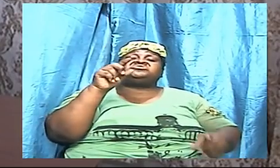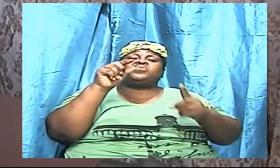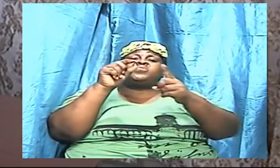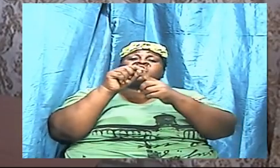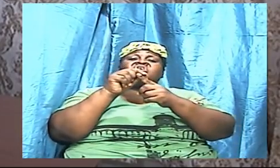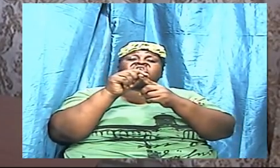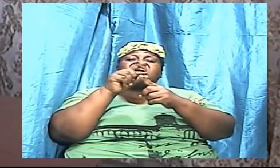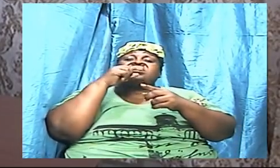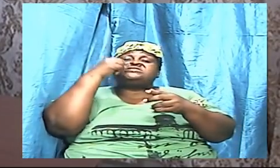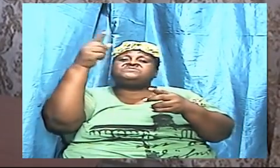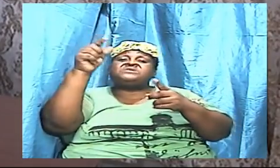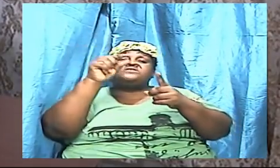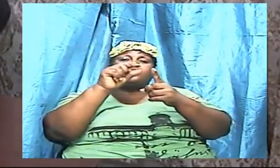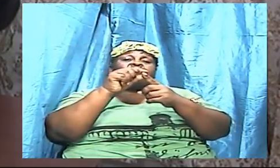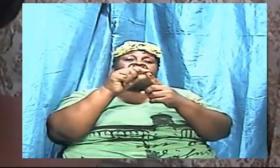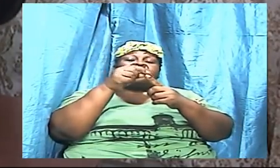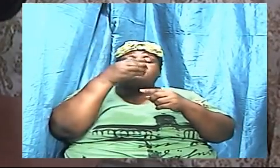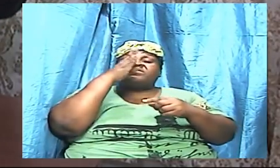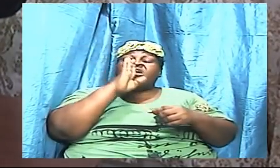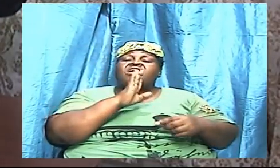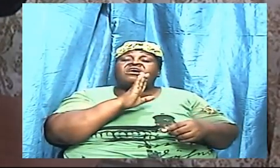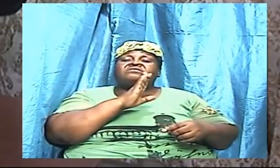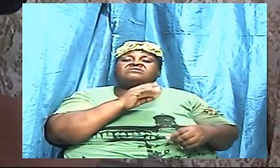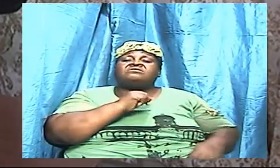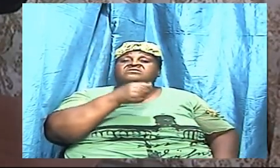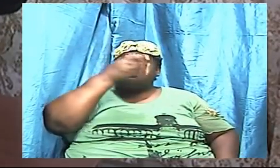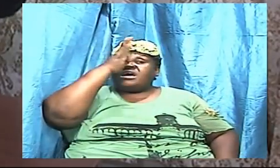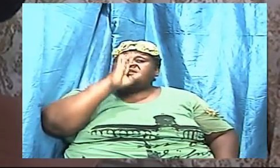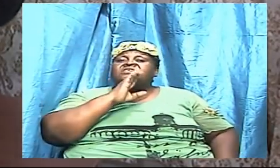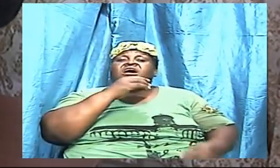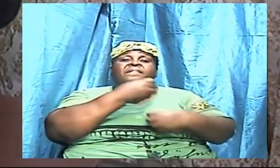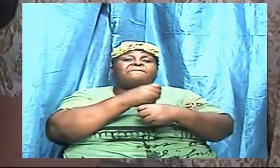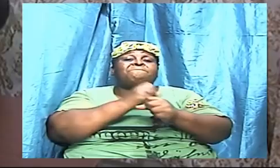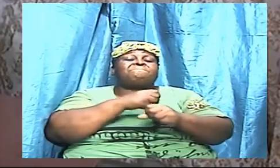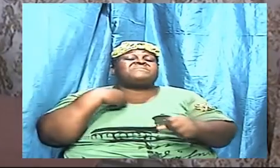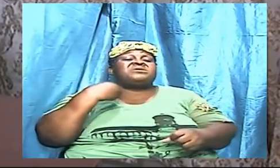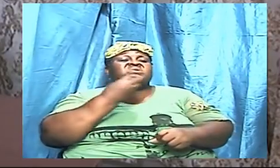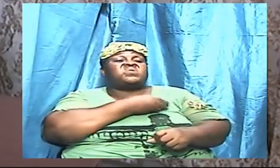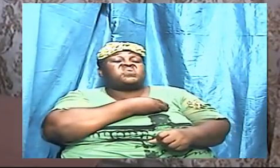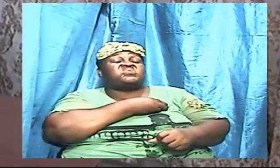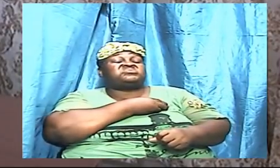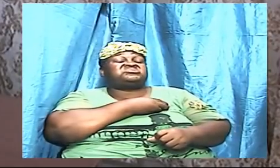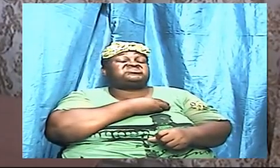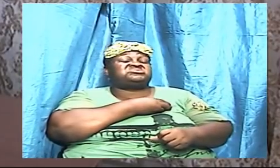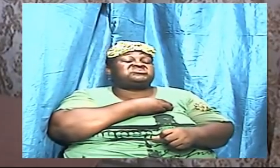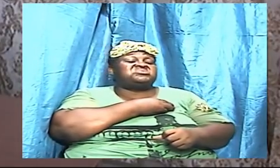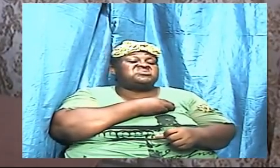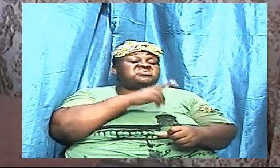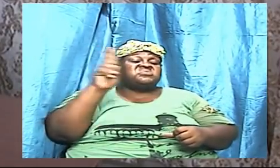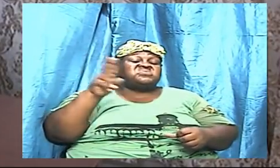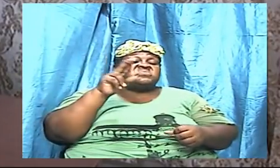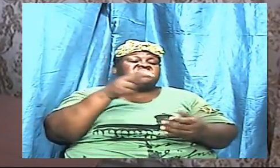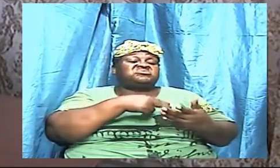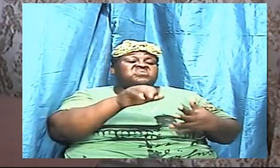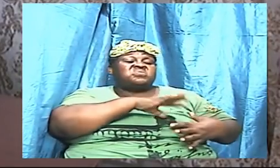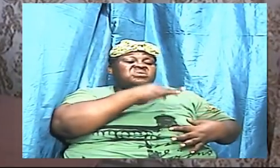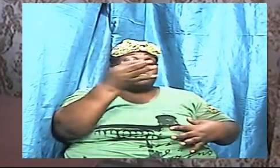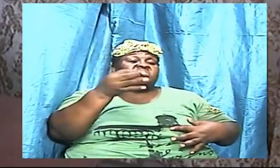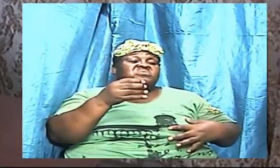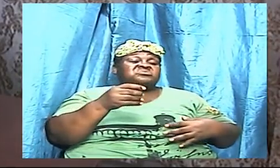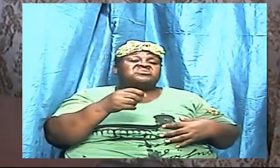speaking the word and god allows the holy ghost to quickness and bring to our memory